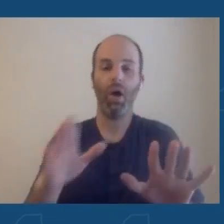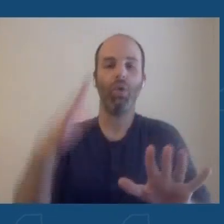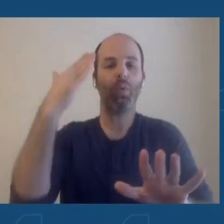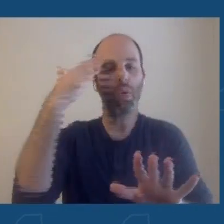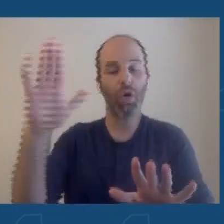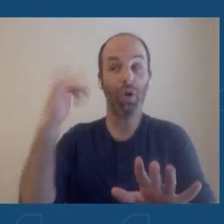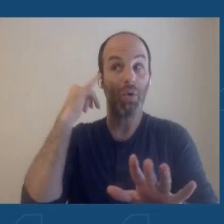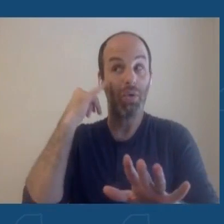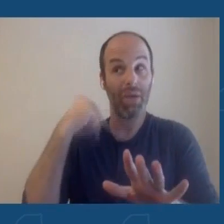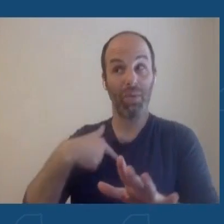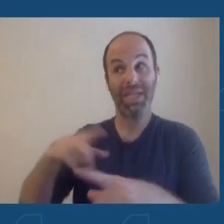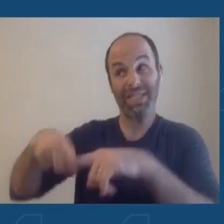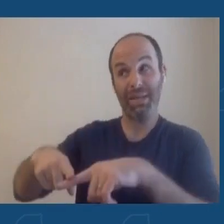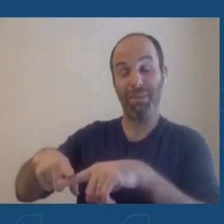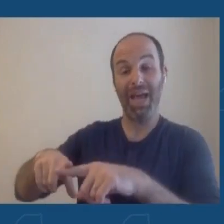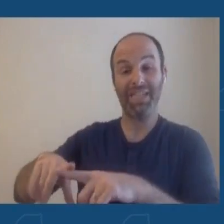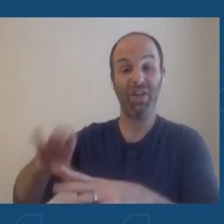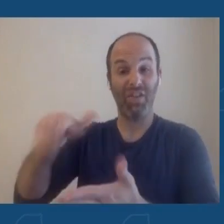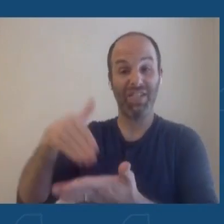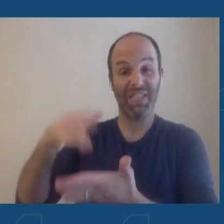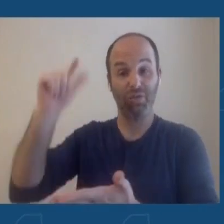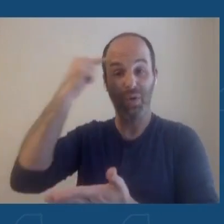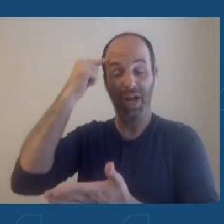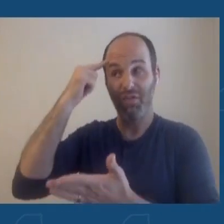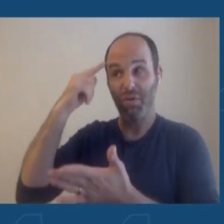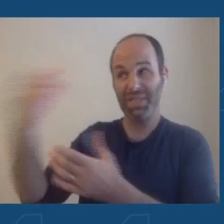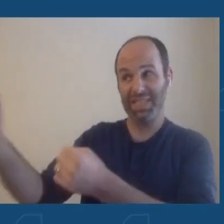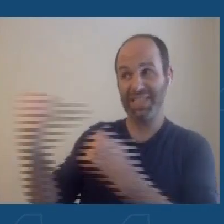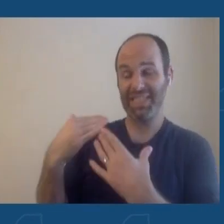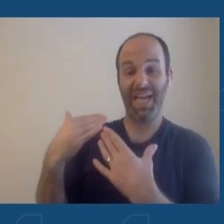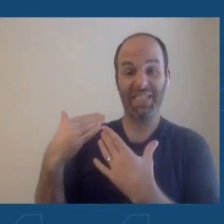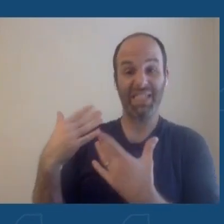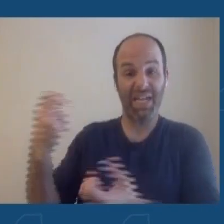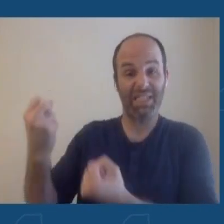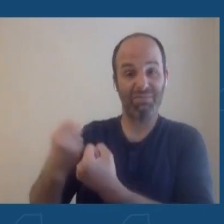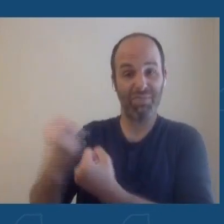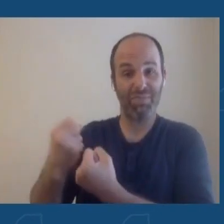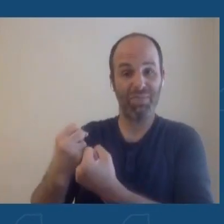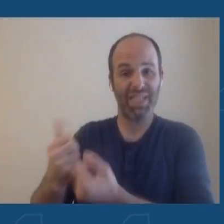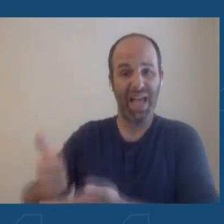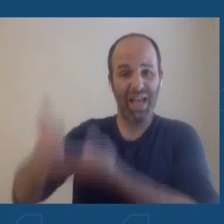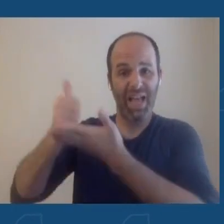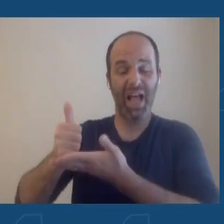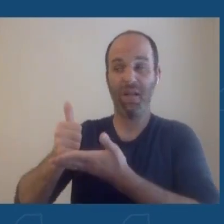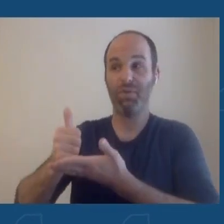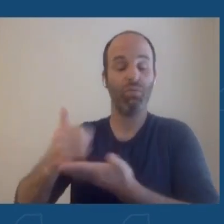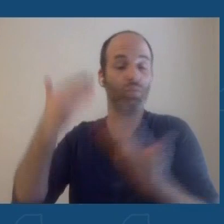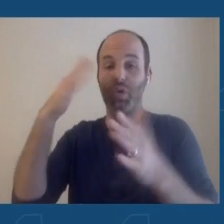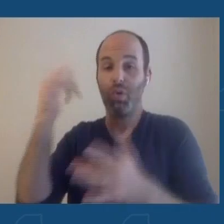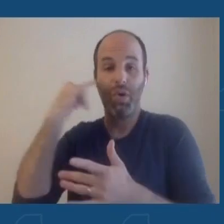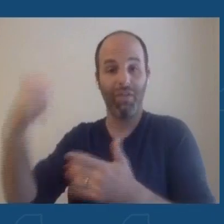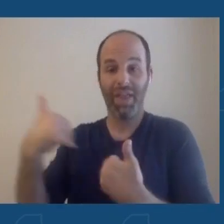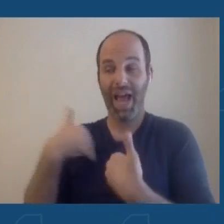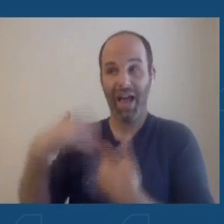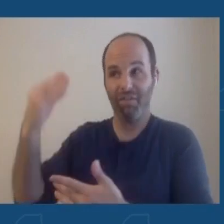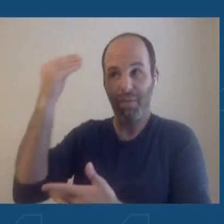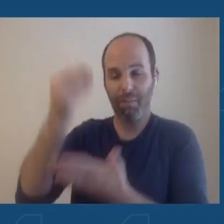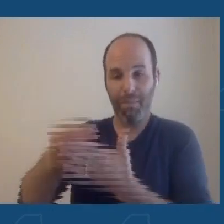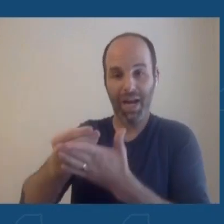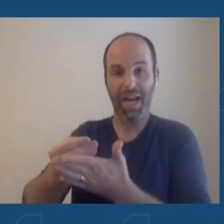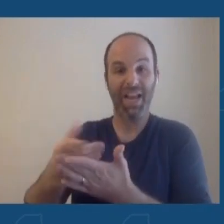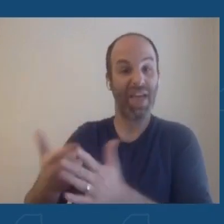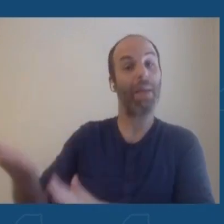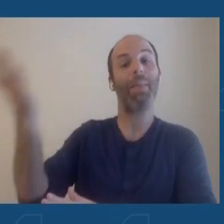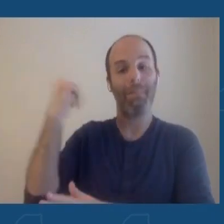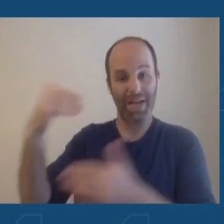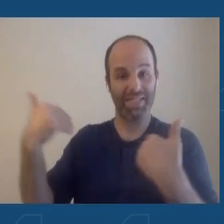government to send in the cavalry. We don't know that they'll be there with the money that they had been in the past. We don't know that they'll